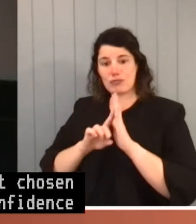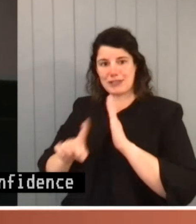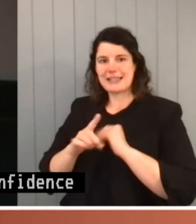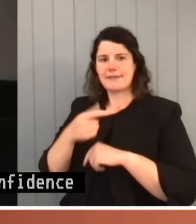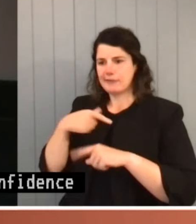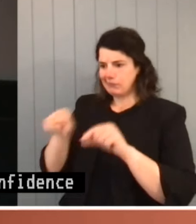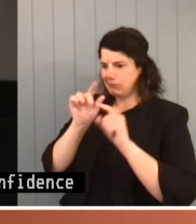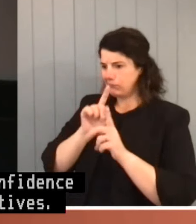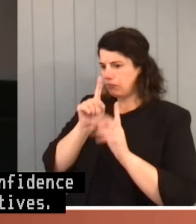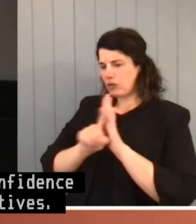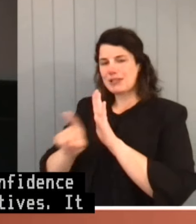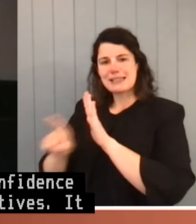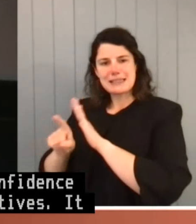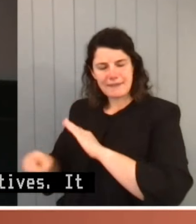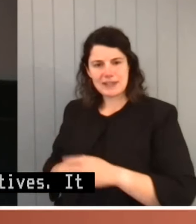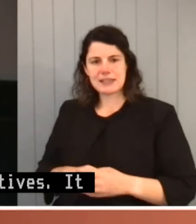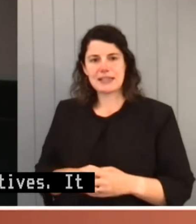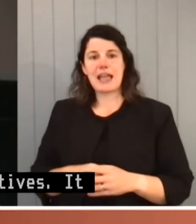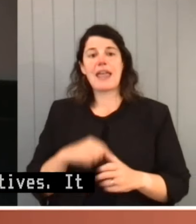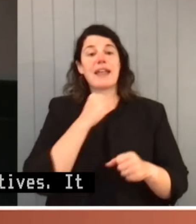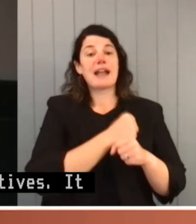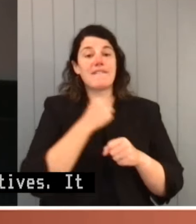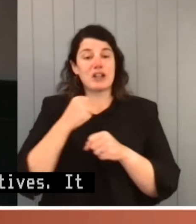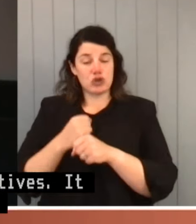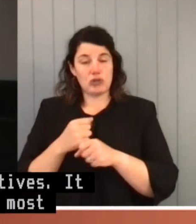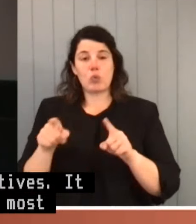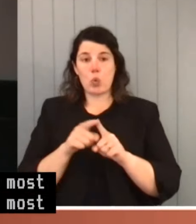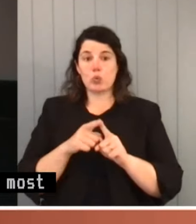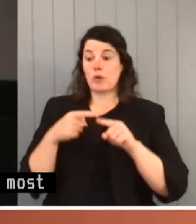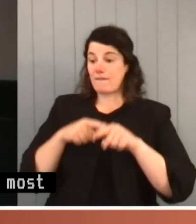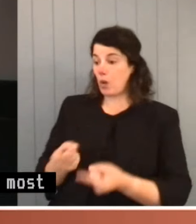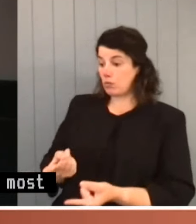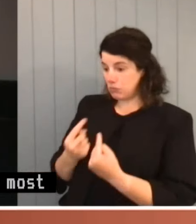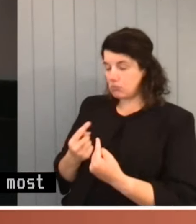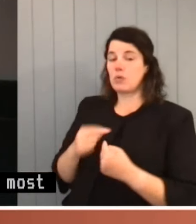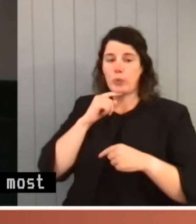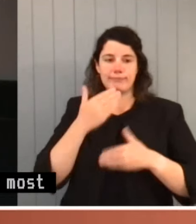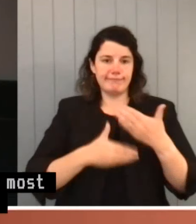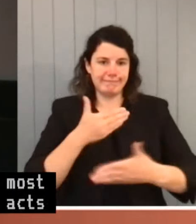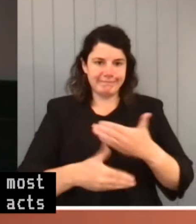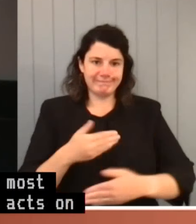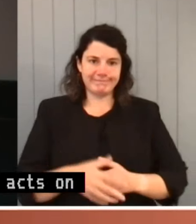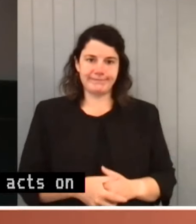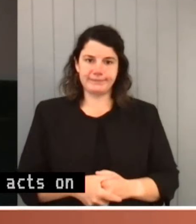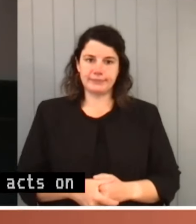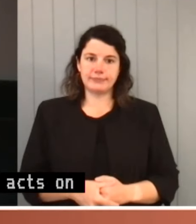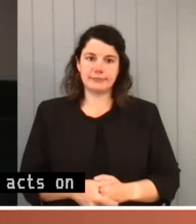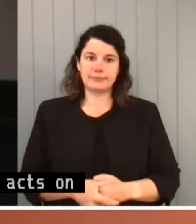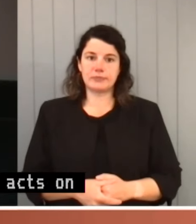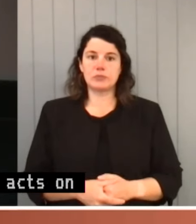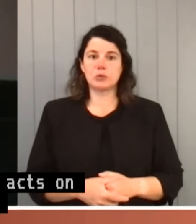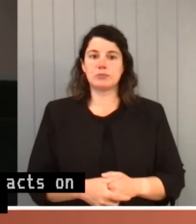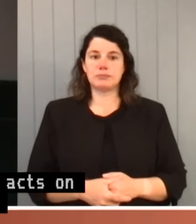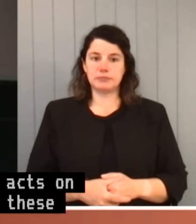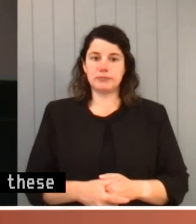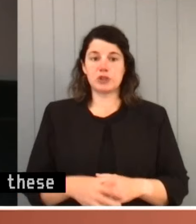for the most part, the Governor-General acts on ministerial advice. Now, these requirements are matters of convention, not spelt